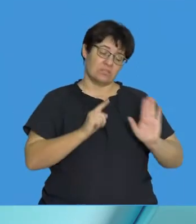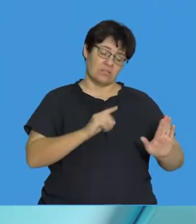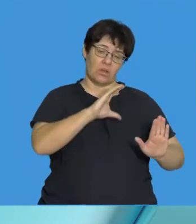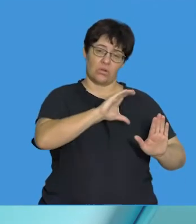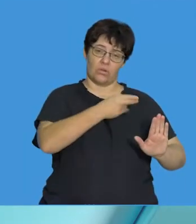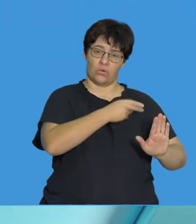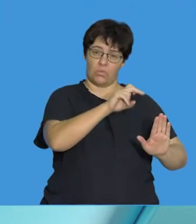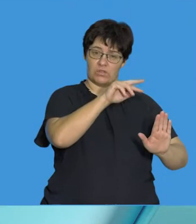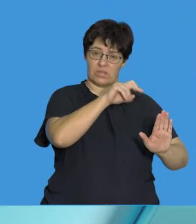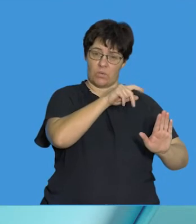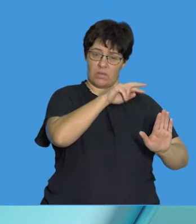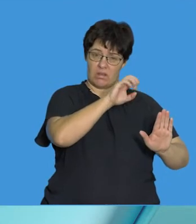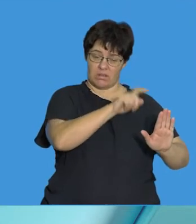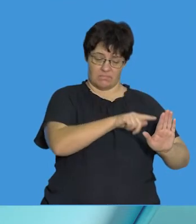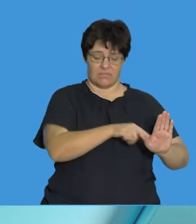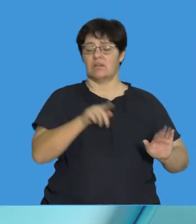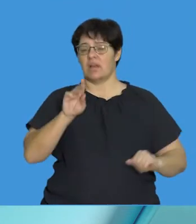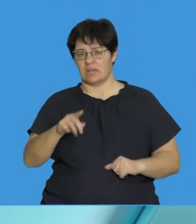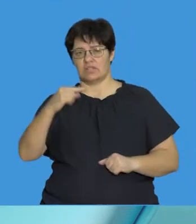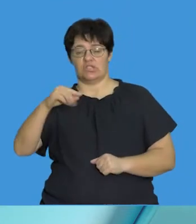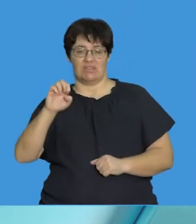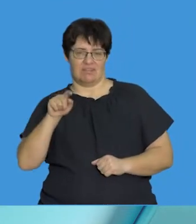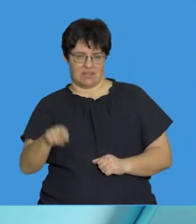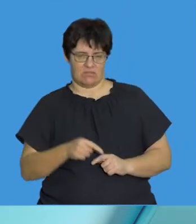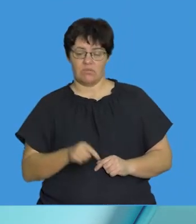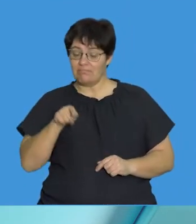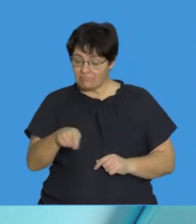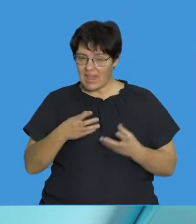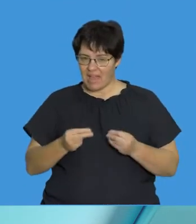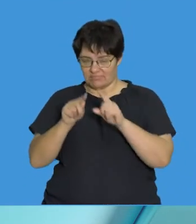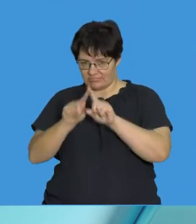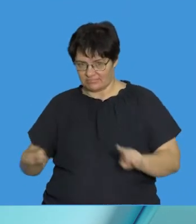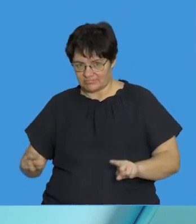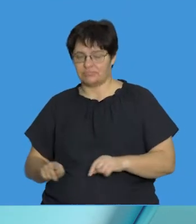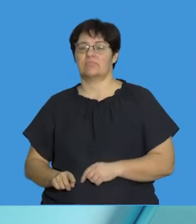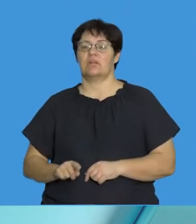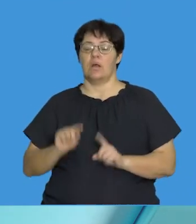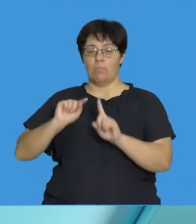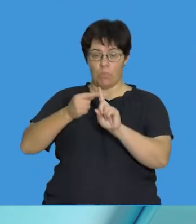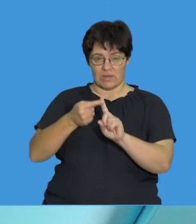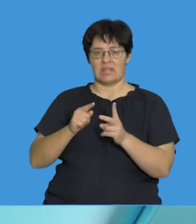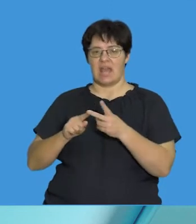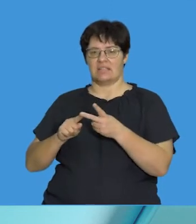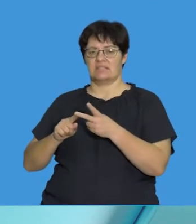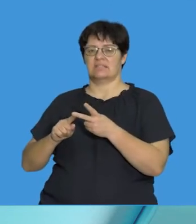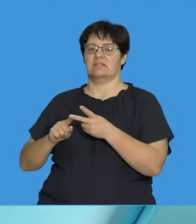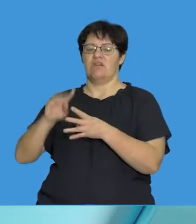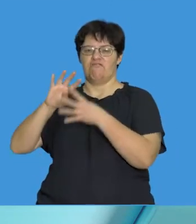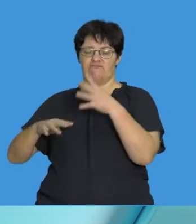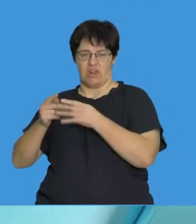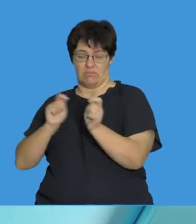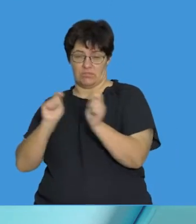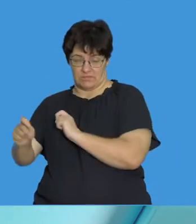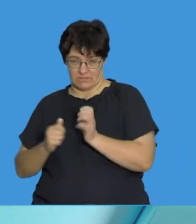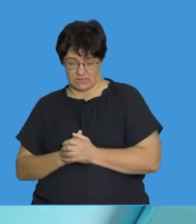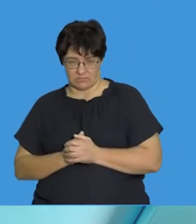we've looked at gene mutations. In gene mutations, we've looked at point and frame-shift. Now we're going to try and understand what does the effect